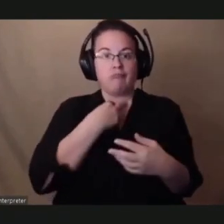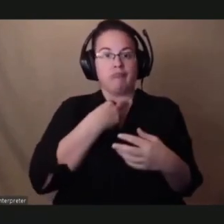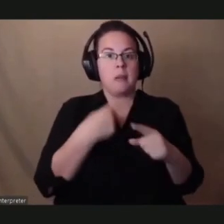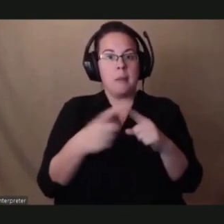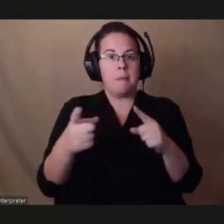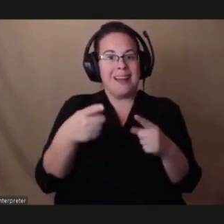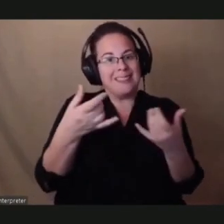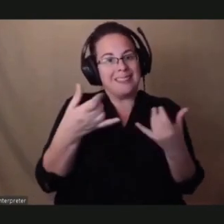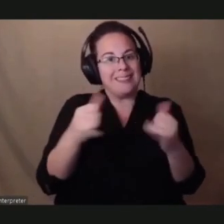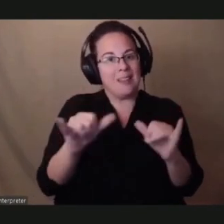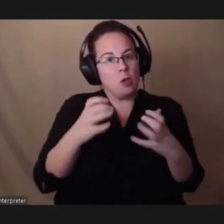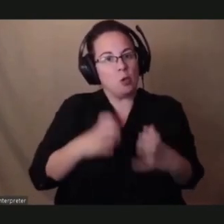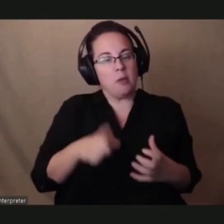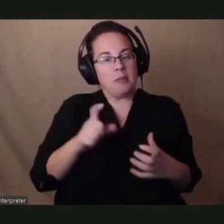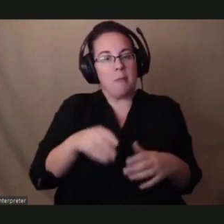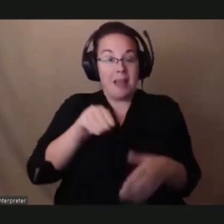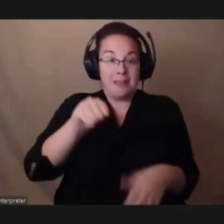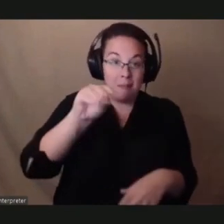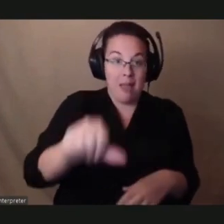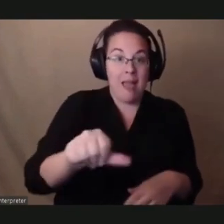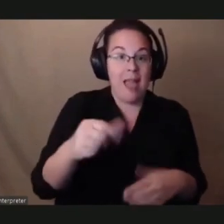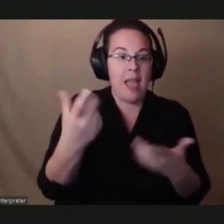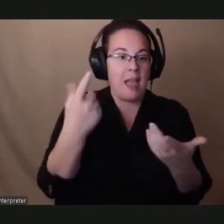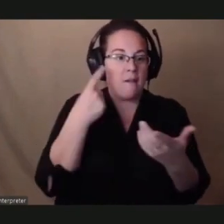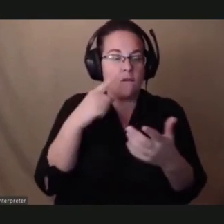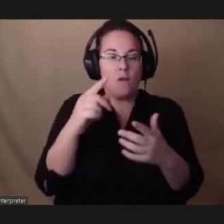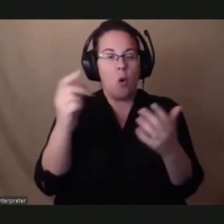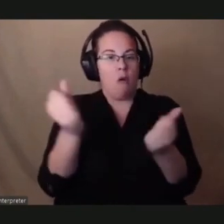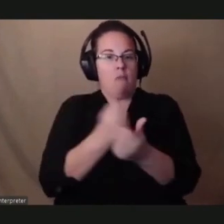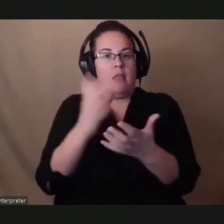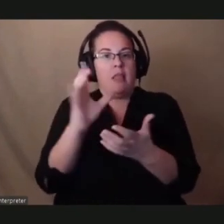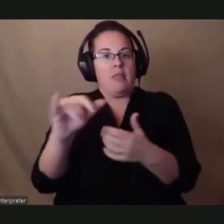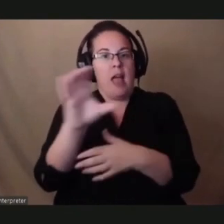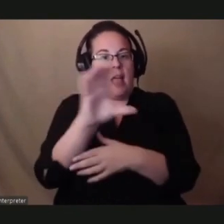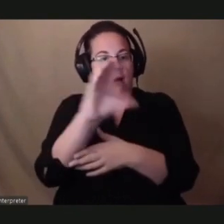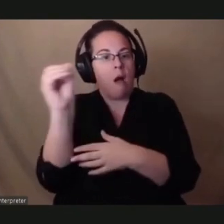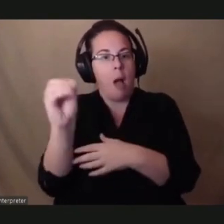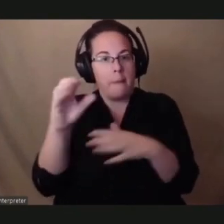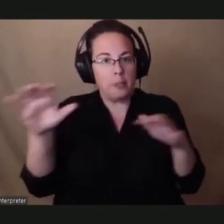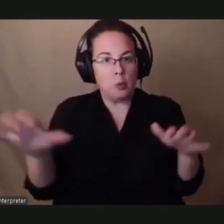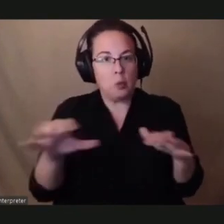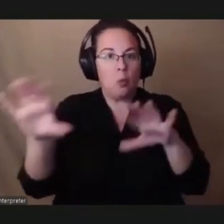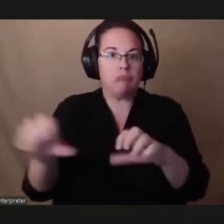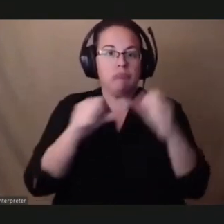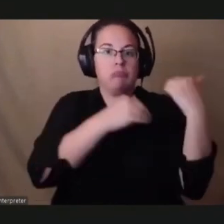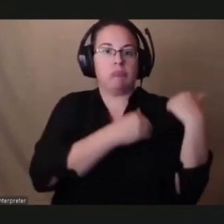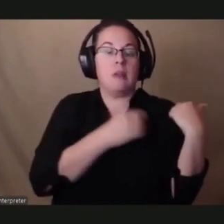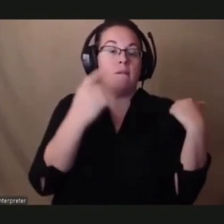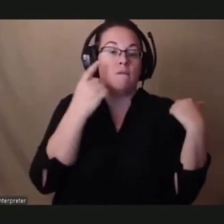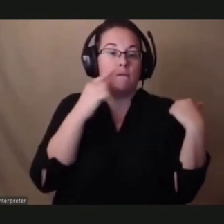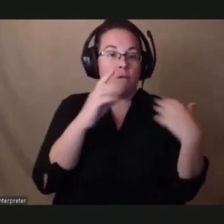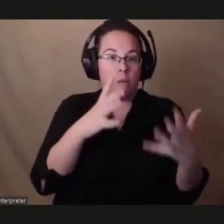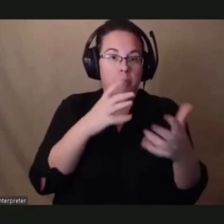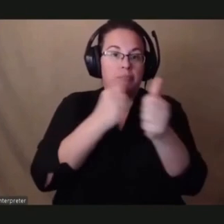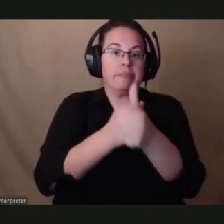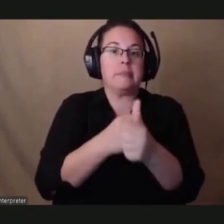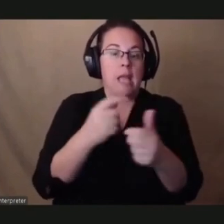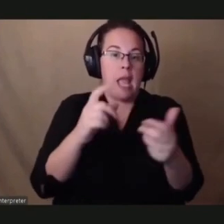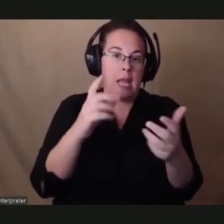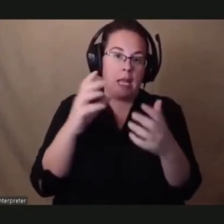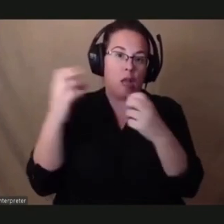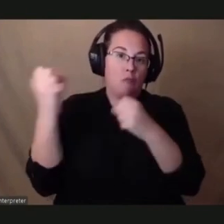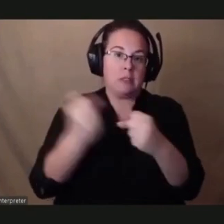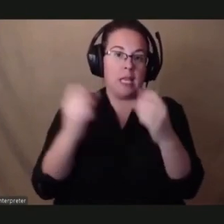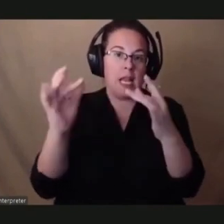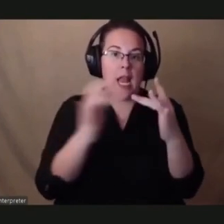them or fail to harden them in the face of global climate change. As we can see today, the price of inaction is already too high.